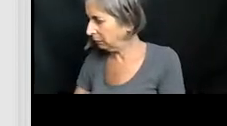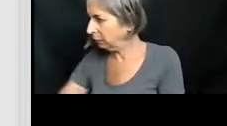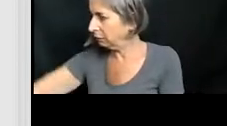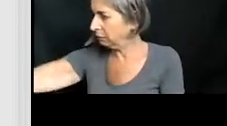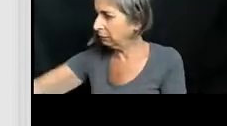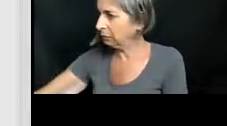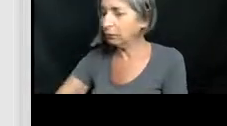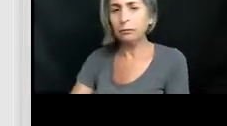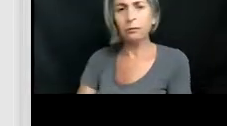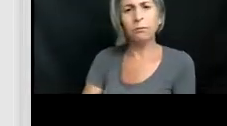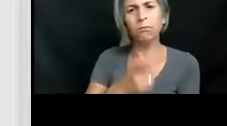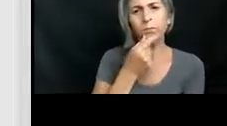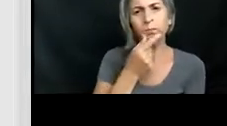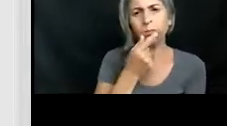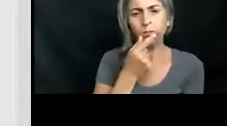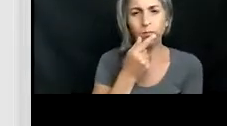Hmm.